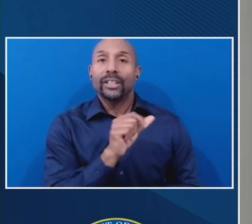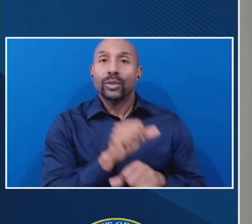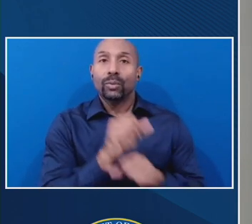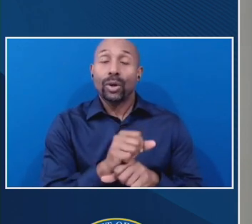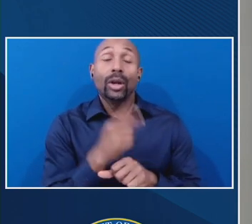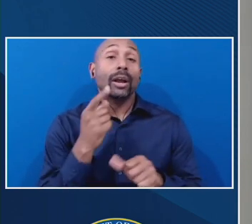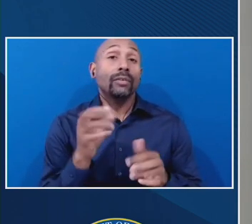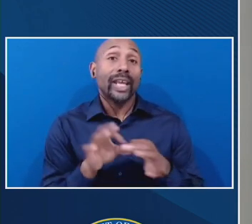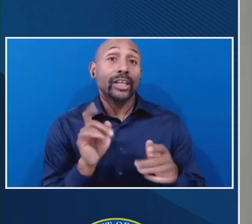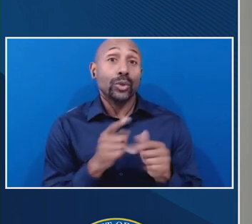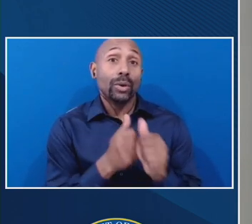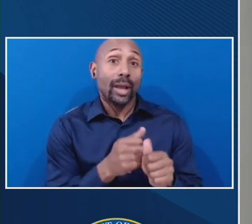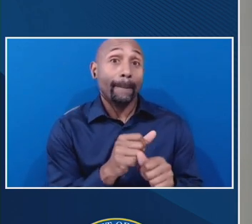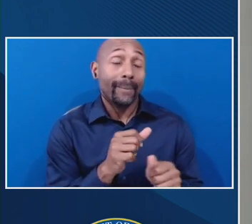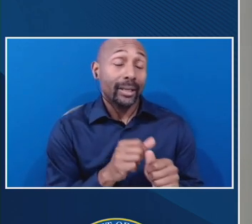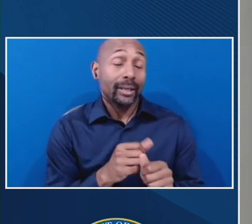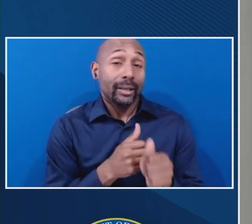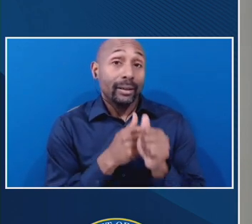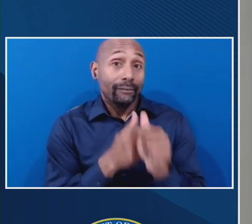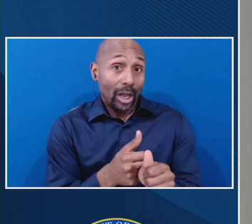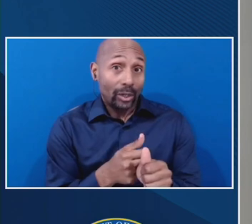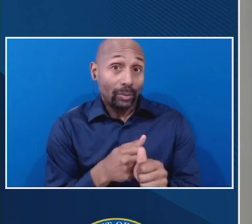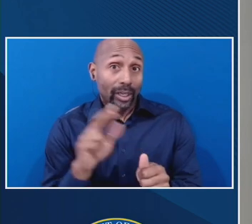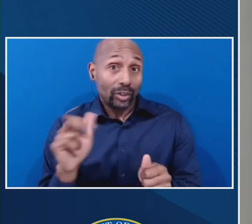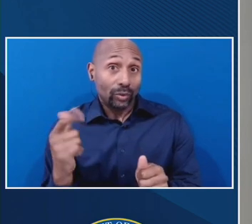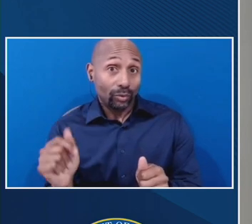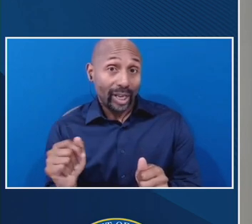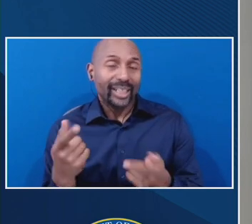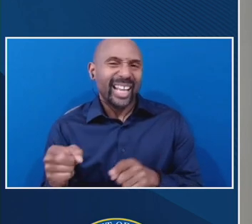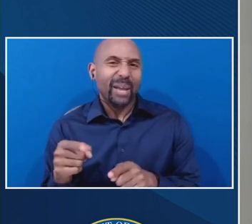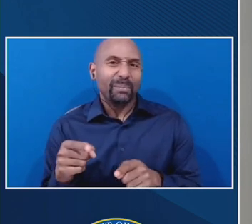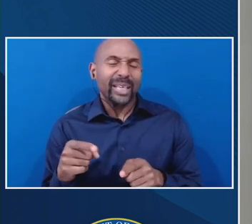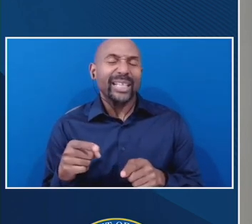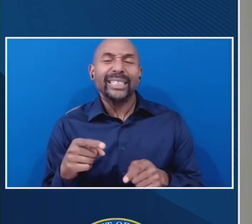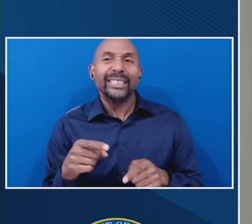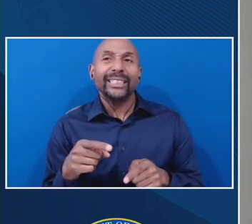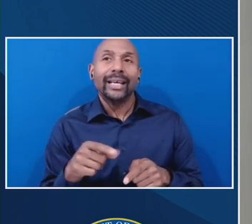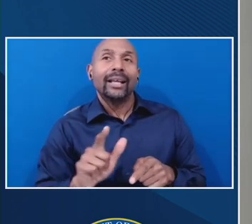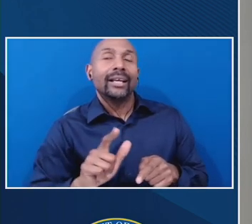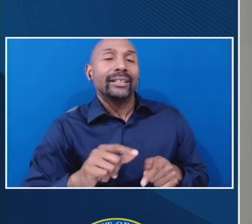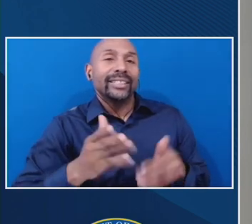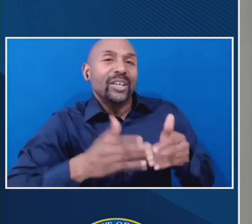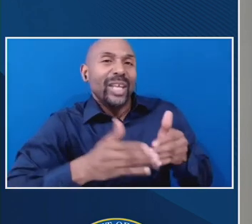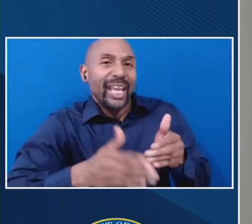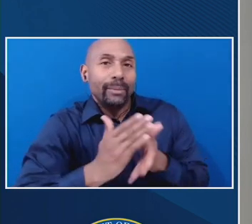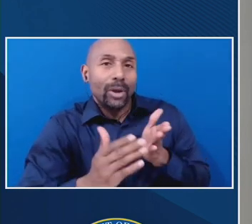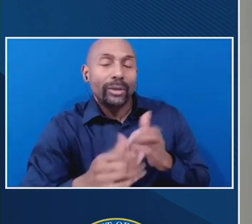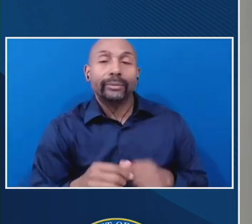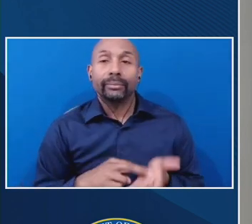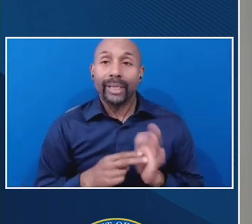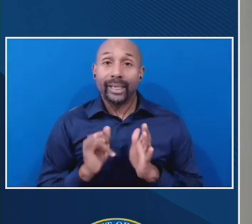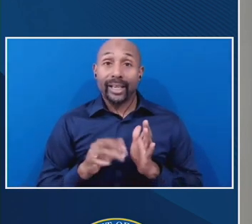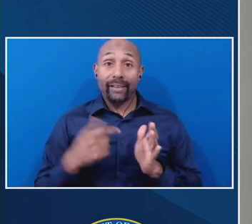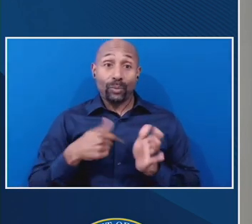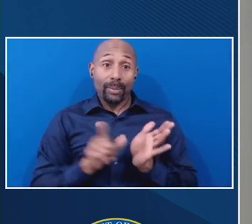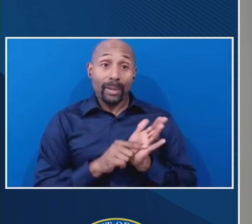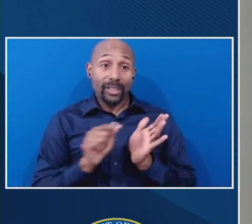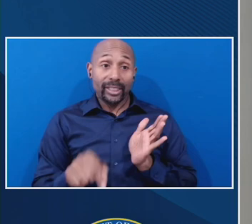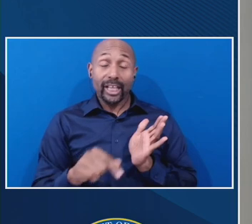um, at the end of the year. So, for example, if this were to, um, uh, be published and, uh, implemented, um,